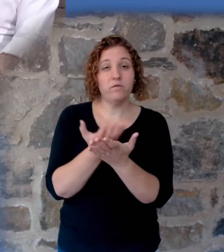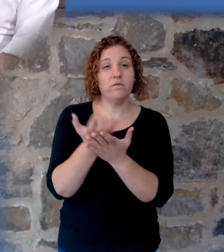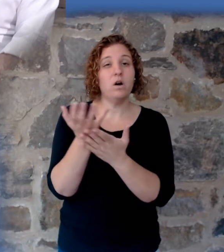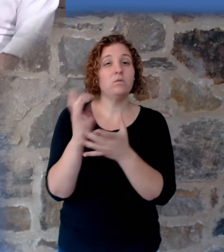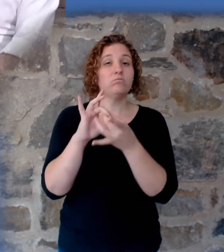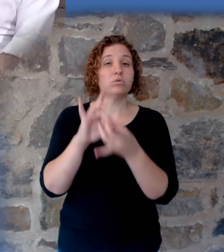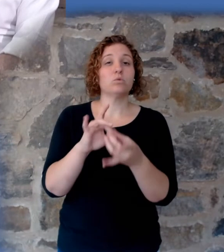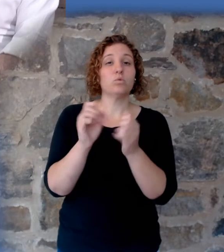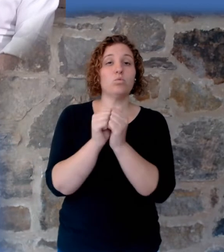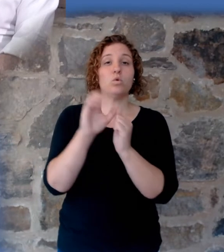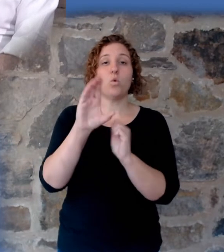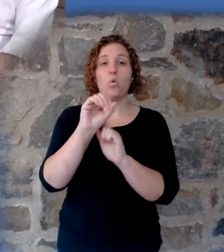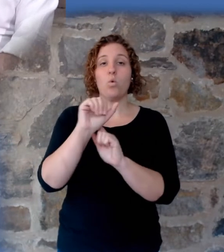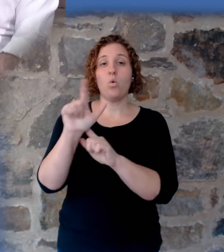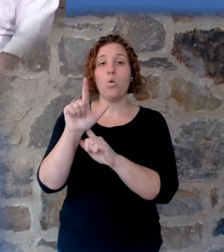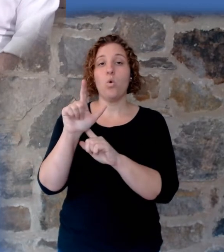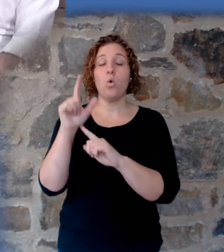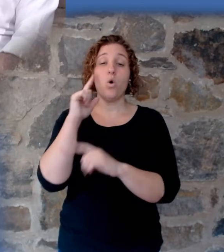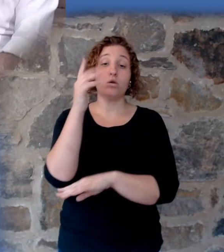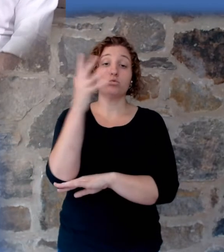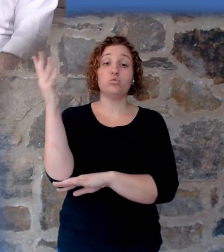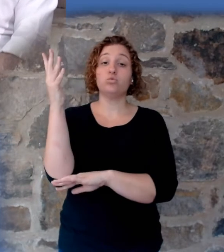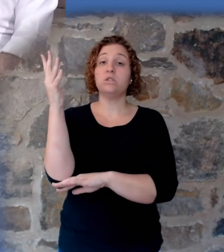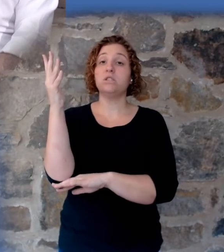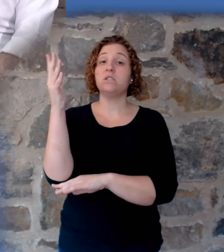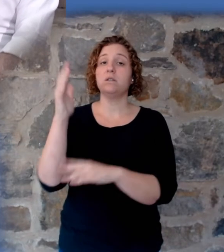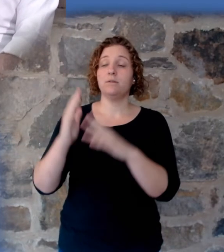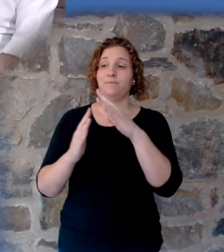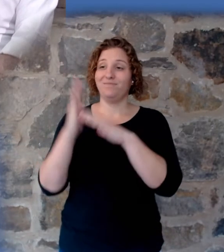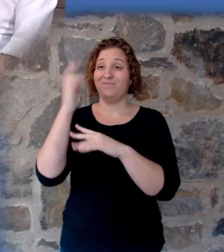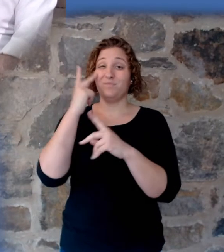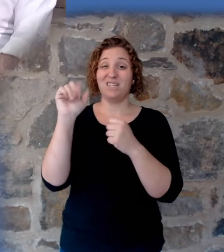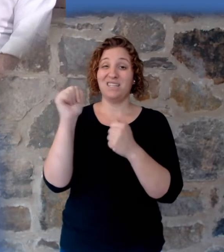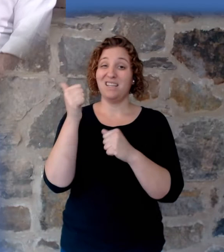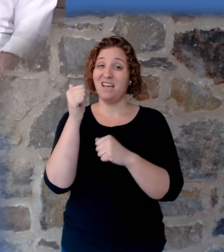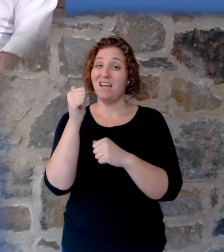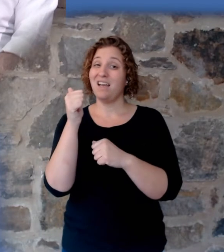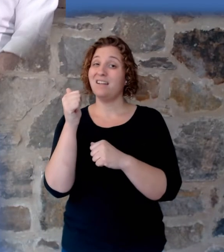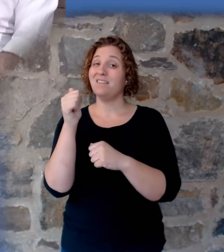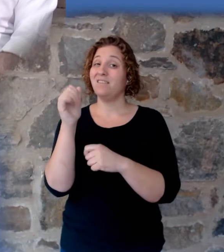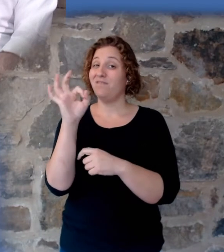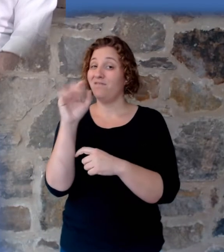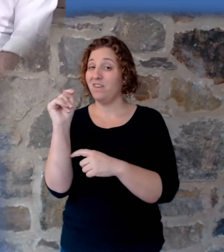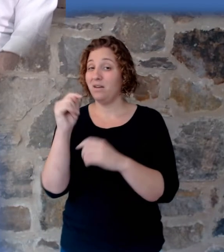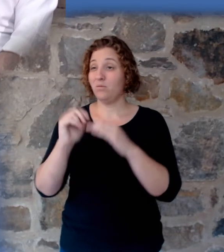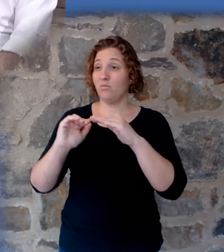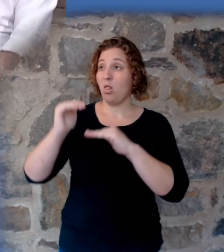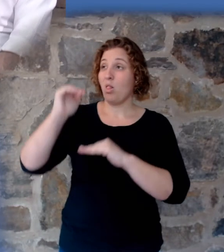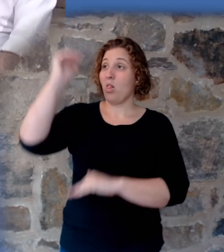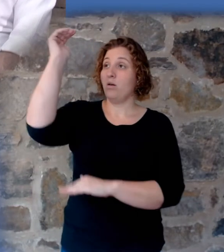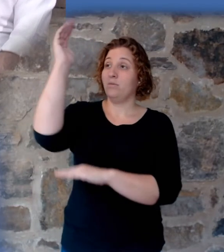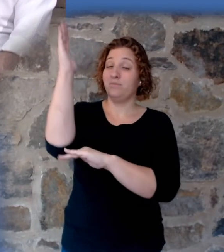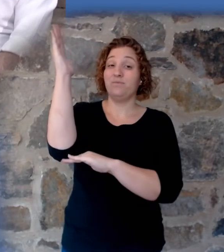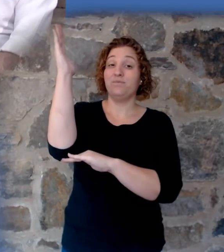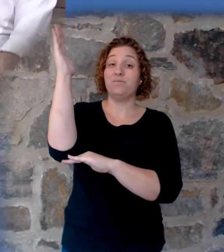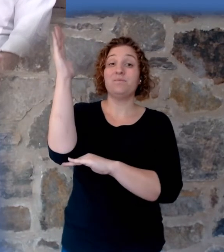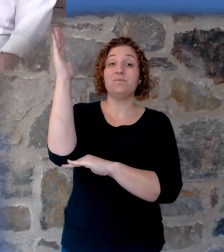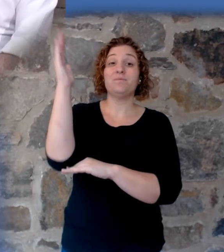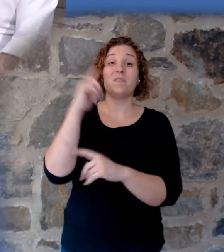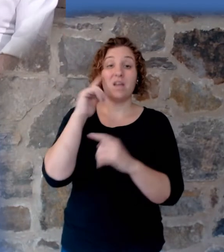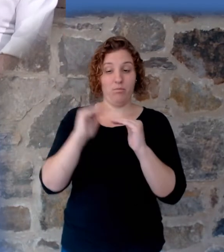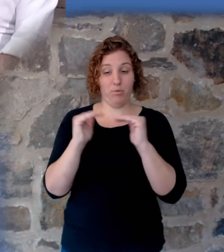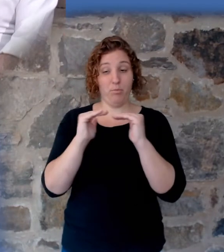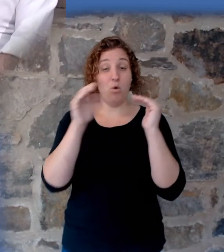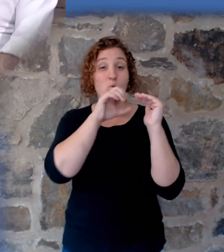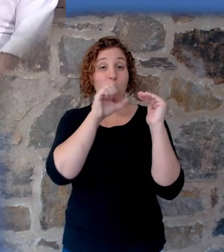upright tree trunks which often penetrate tens of feet perpendicular to stratification and these feet, these layers are supposedly millions of years old.